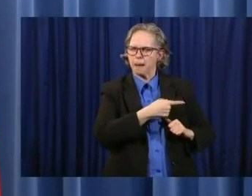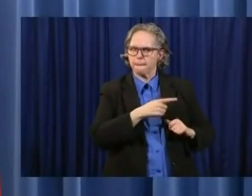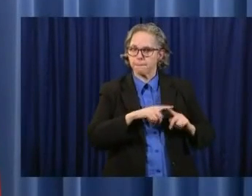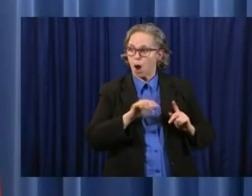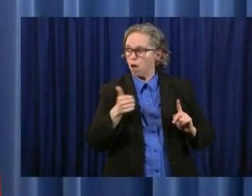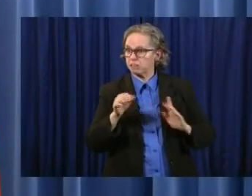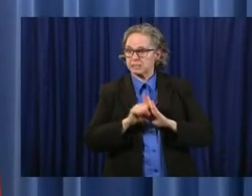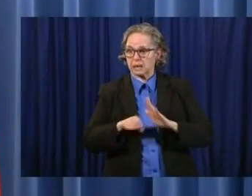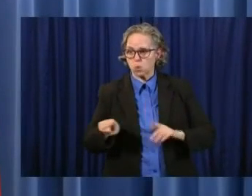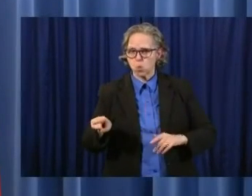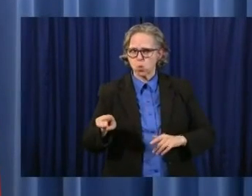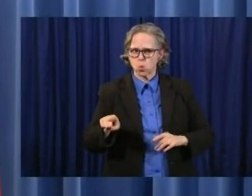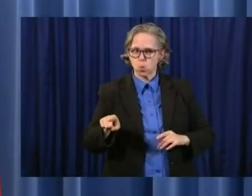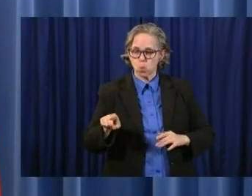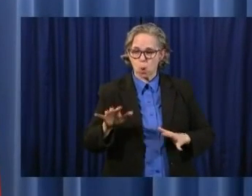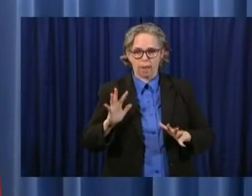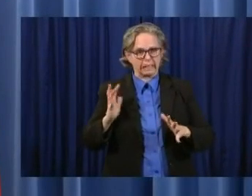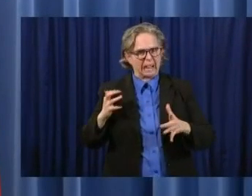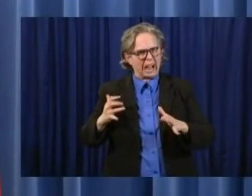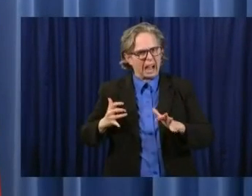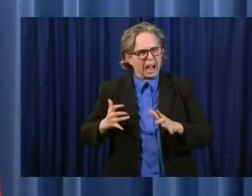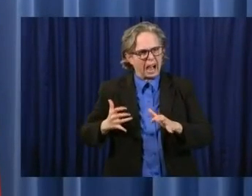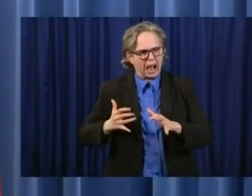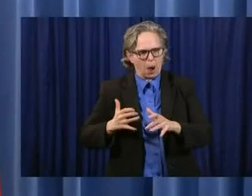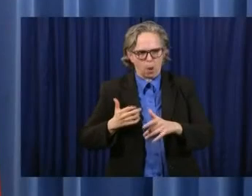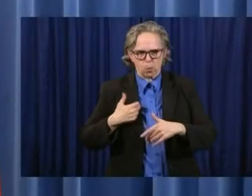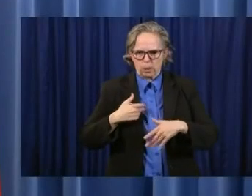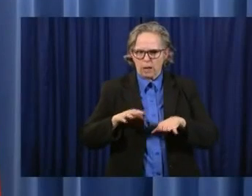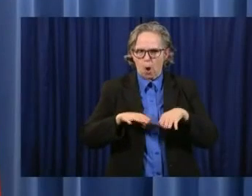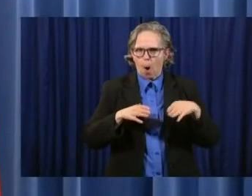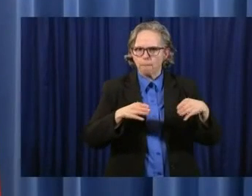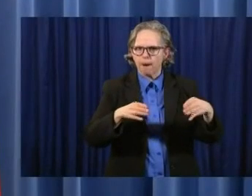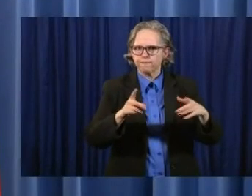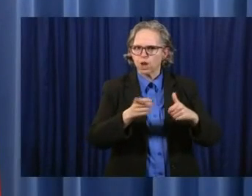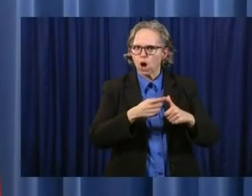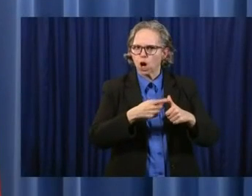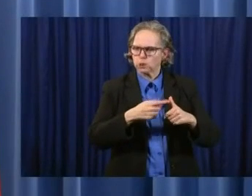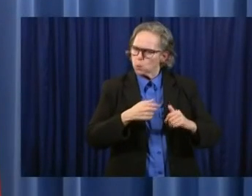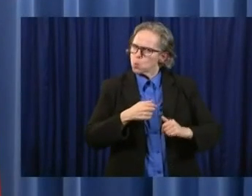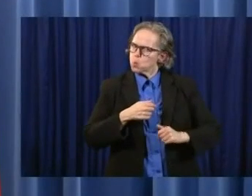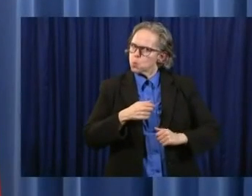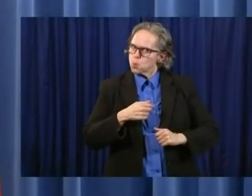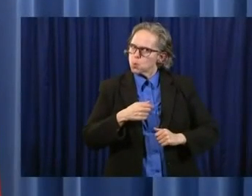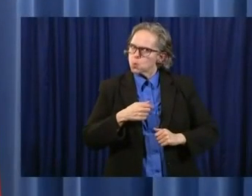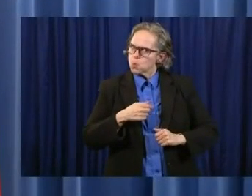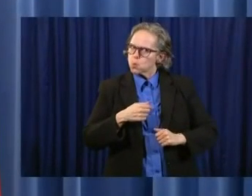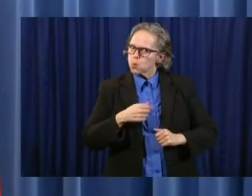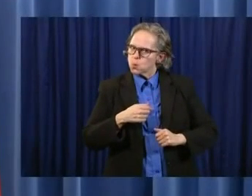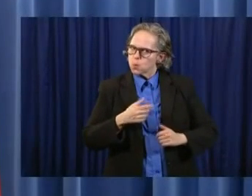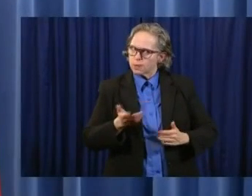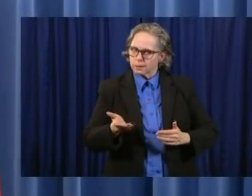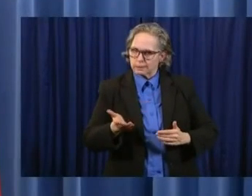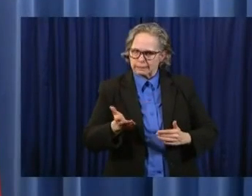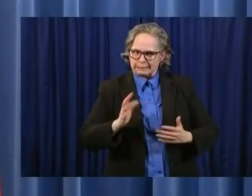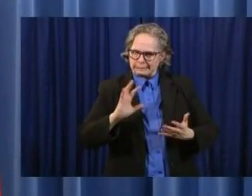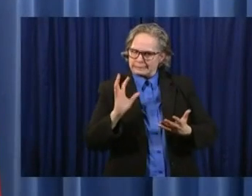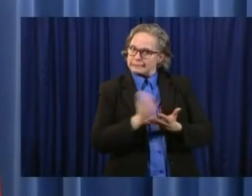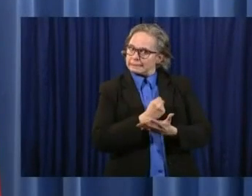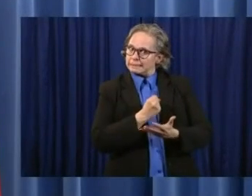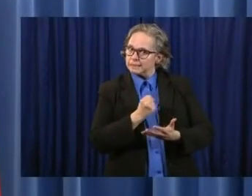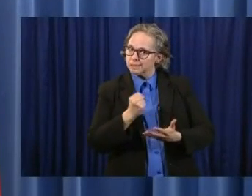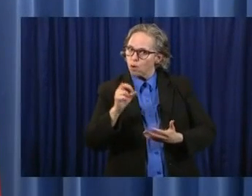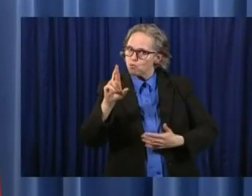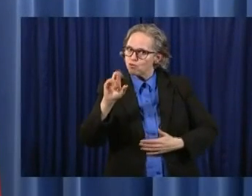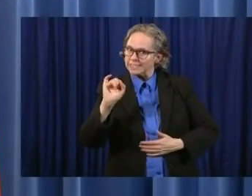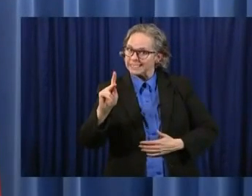states surrounding us, most of them are behind where we're doing. So we're taking, we're taking a chance. We're taking a chance to